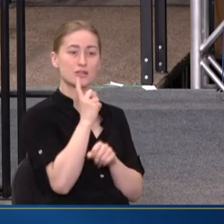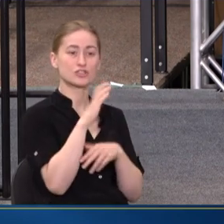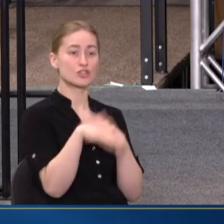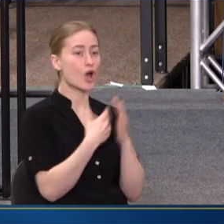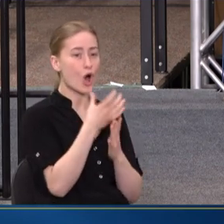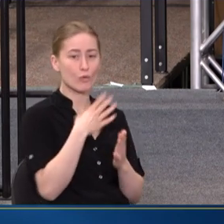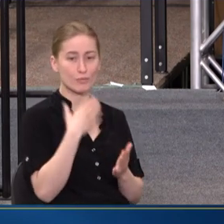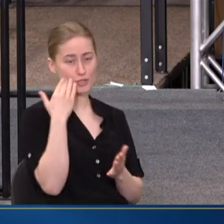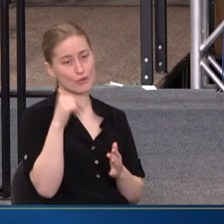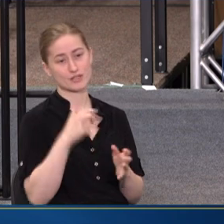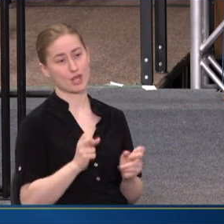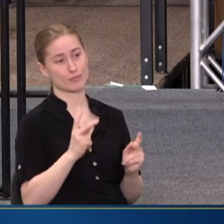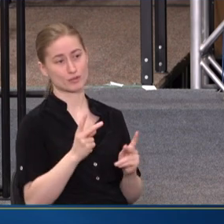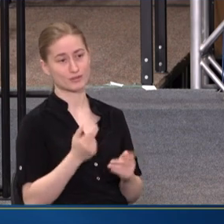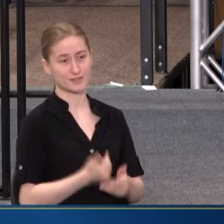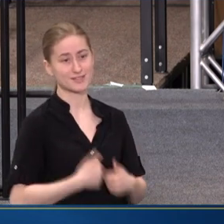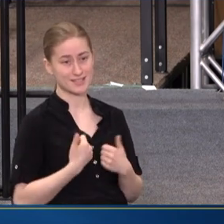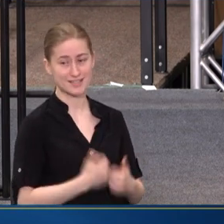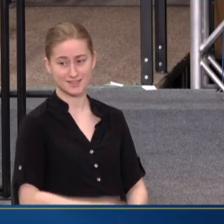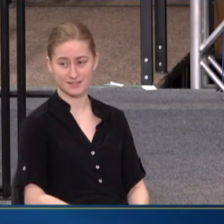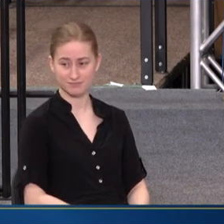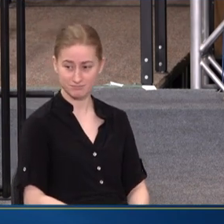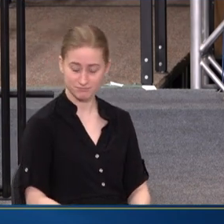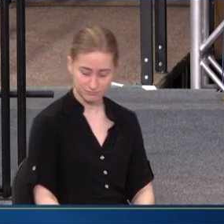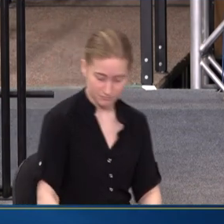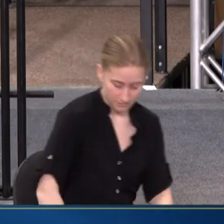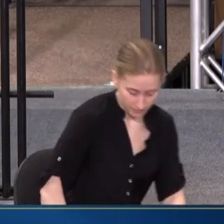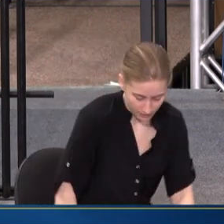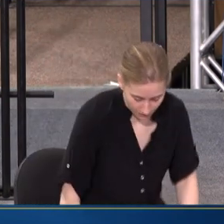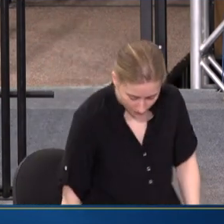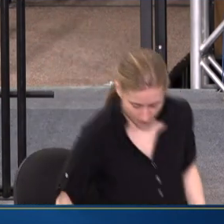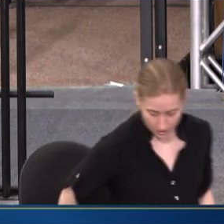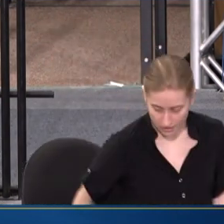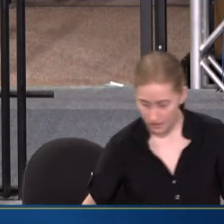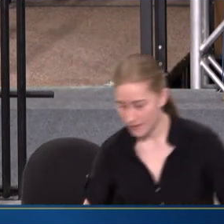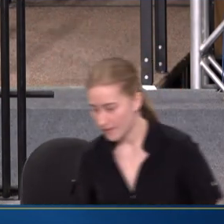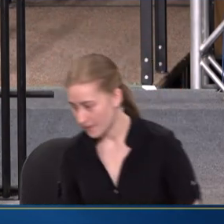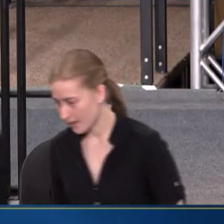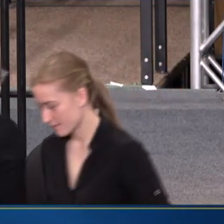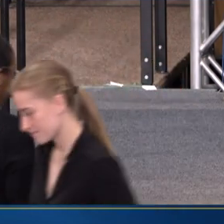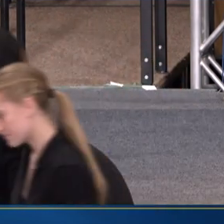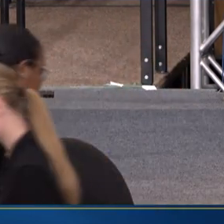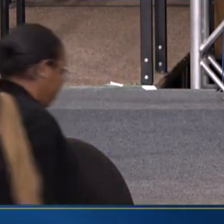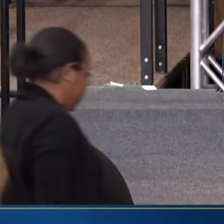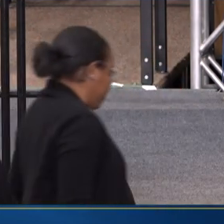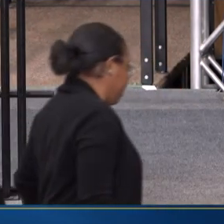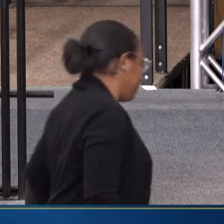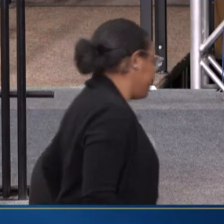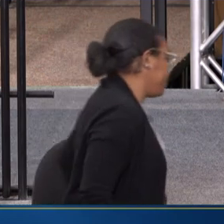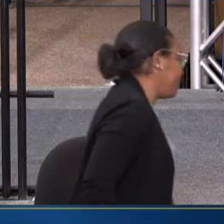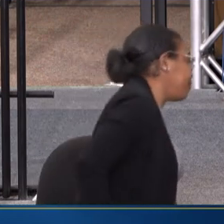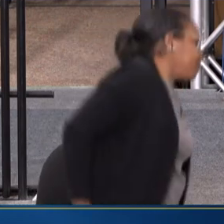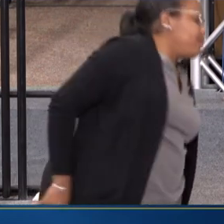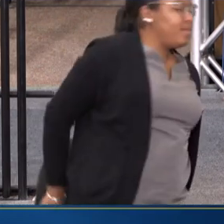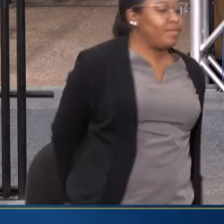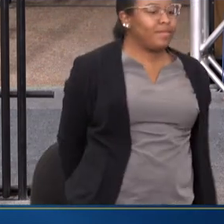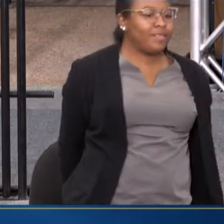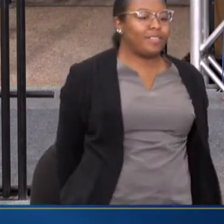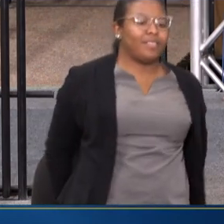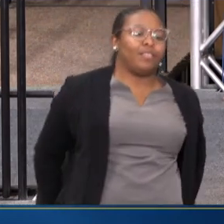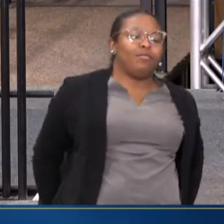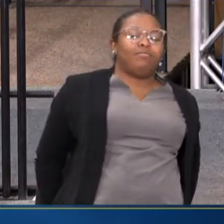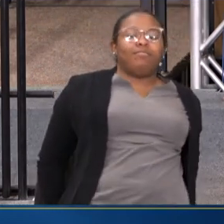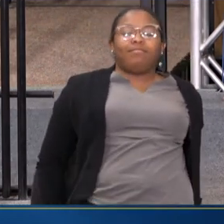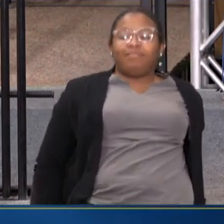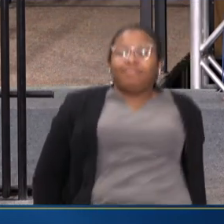THAT THIS OPPORTUNITY EXISTS. THAT'S GREAT. I LOVE THAT FAMILIES FEEL COMFORTABLE CALLING, TOO. THAT'S WONDERFUL. YOU KNOW, THE ANECDOTES THAT WE HEAR FROM